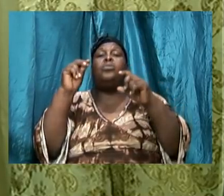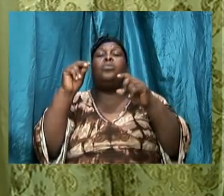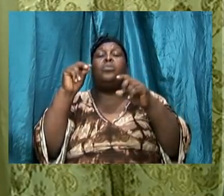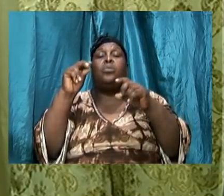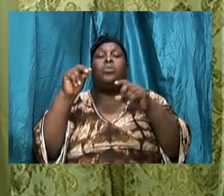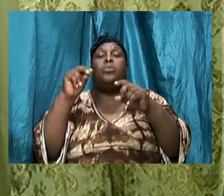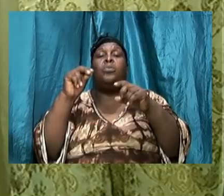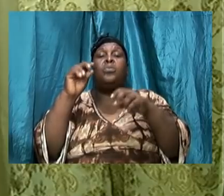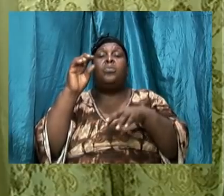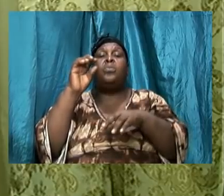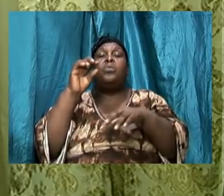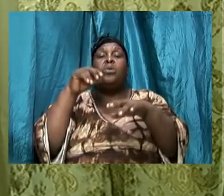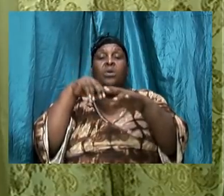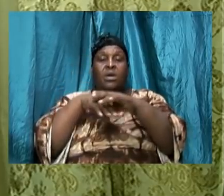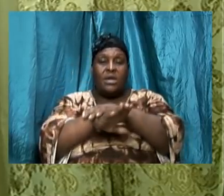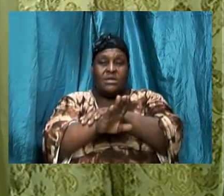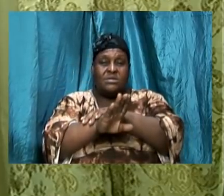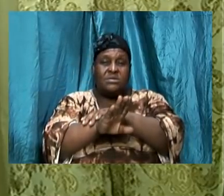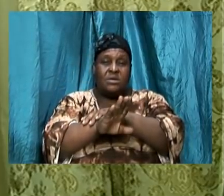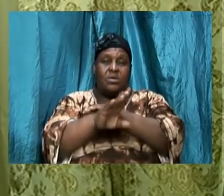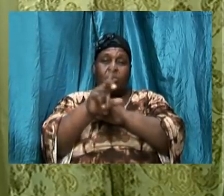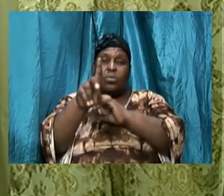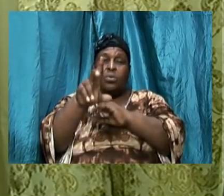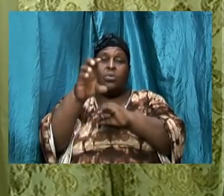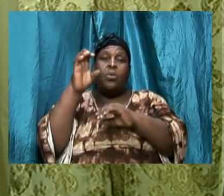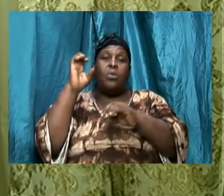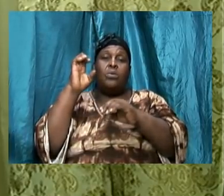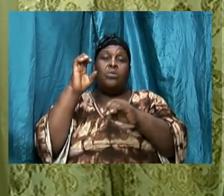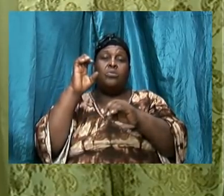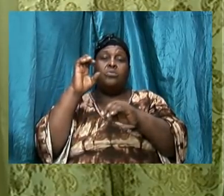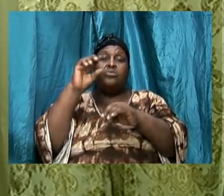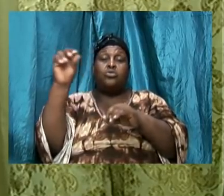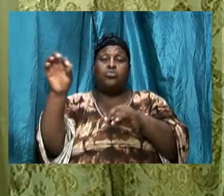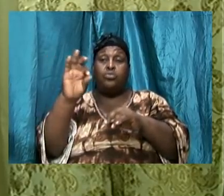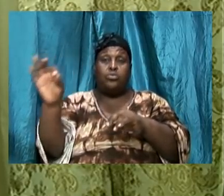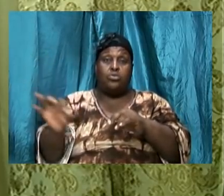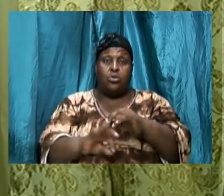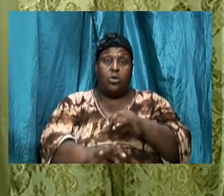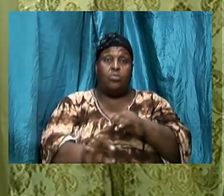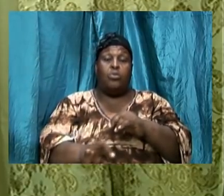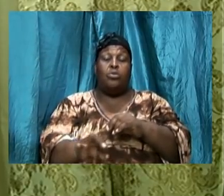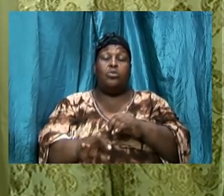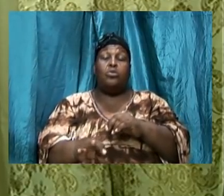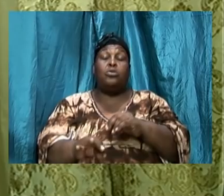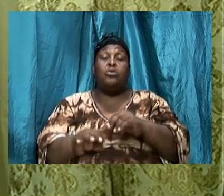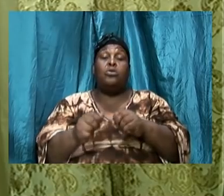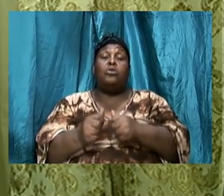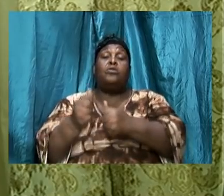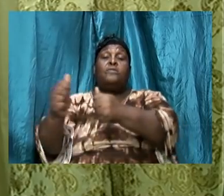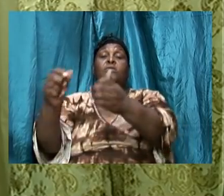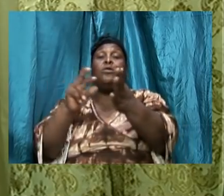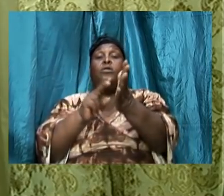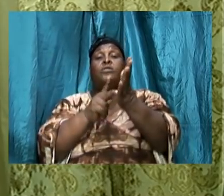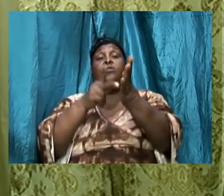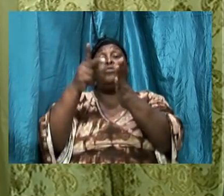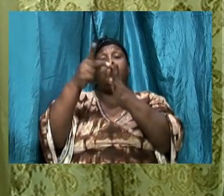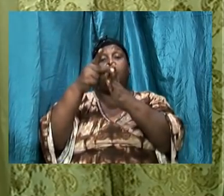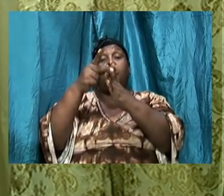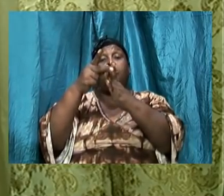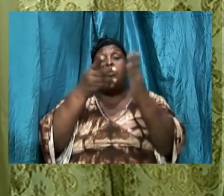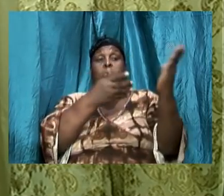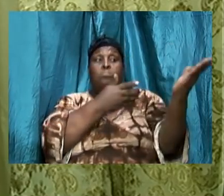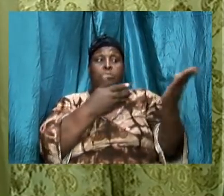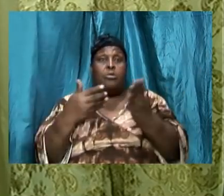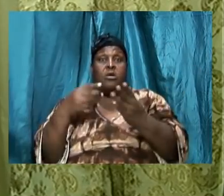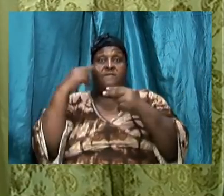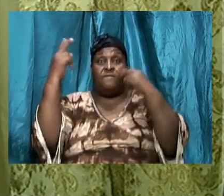we are going 100% in terms of following the protocol and we ask if you are bringing visitors remind them of